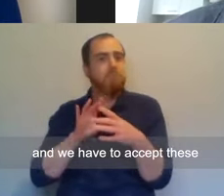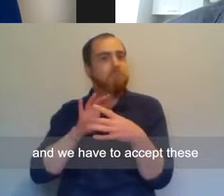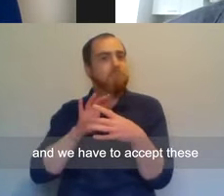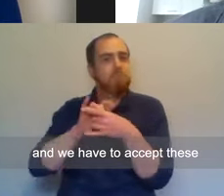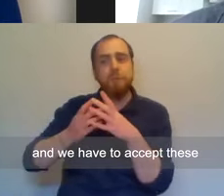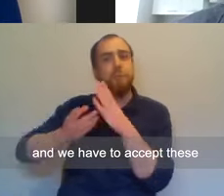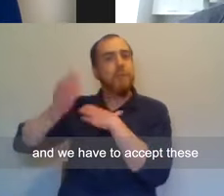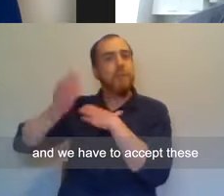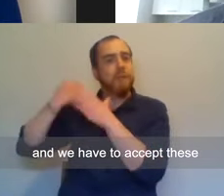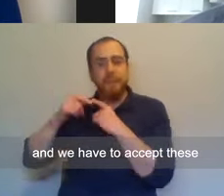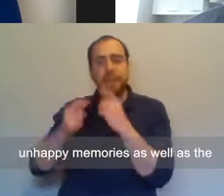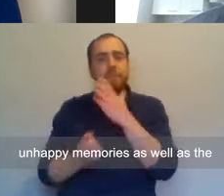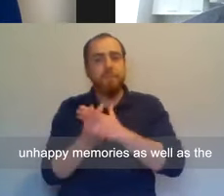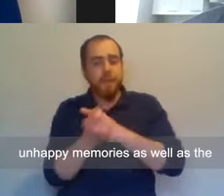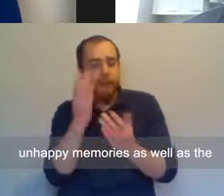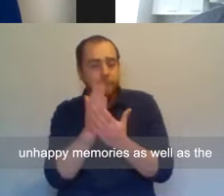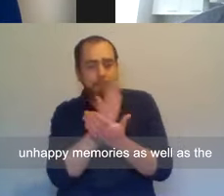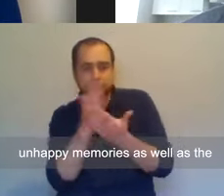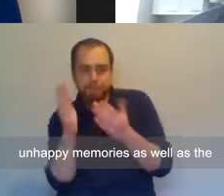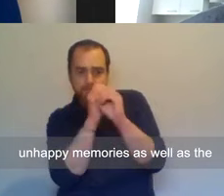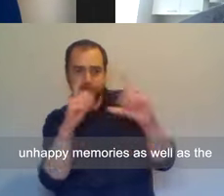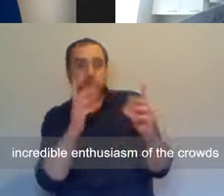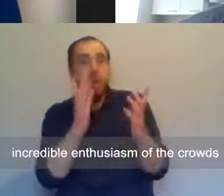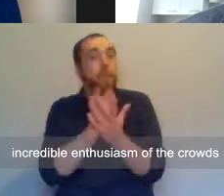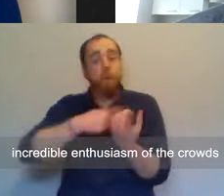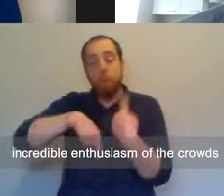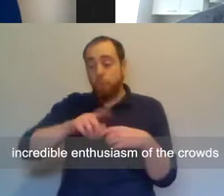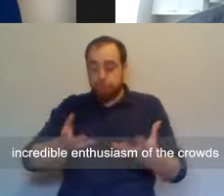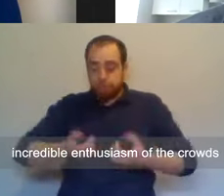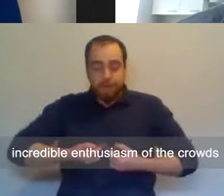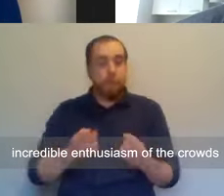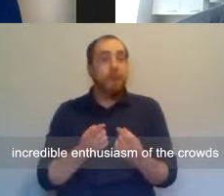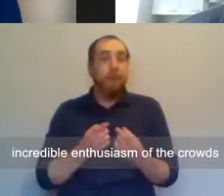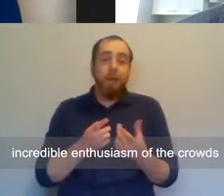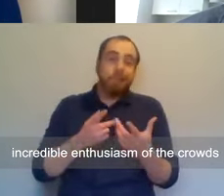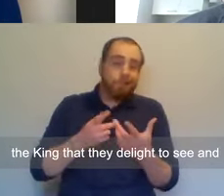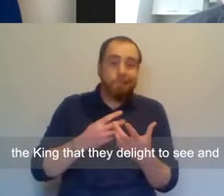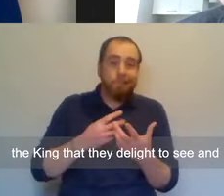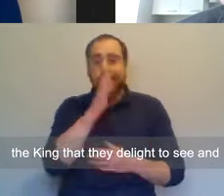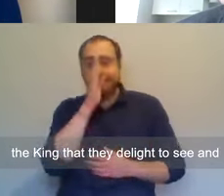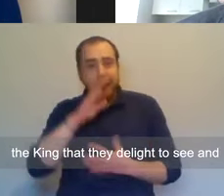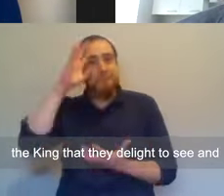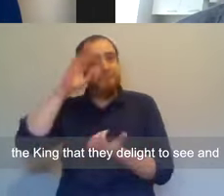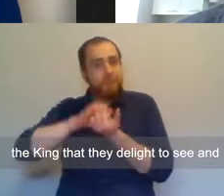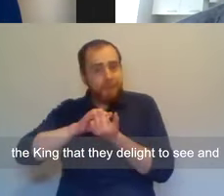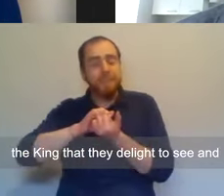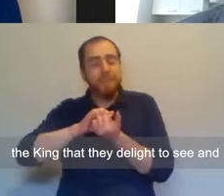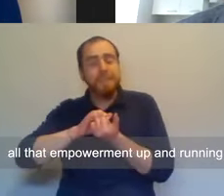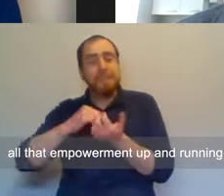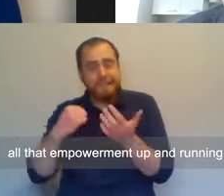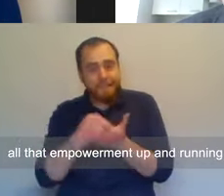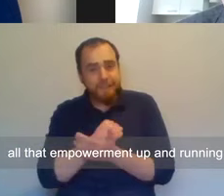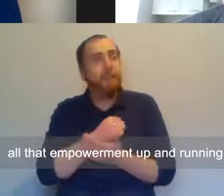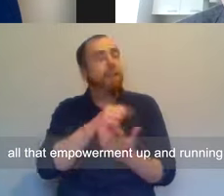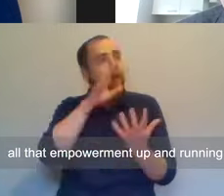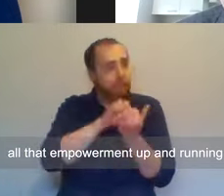And we have to accept these unhappy memories, as well as the incredible enthusiasm of the crowds for the King that day. Delighted to see